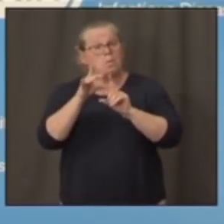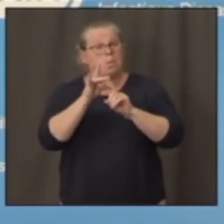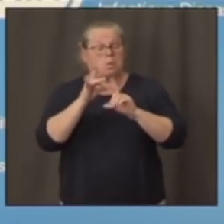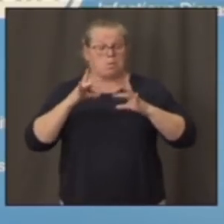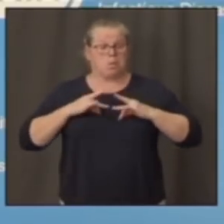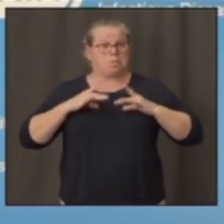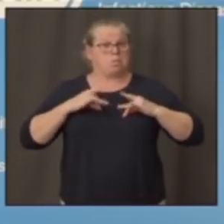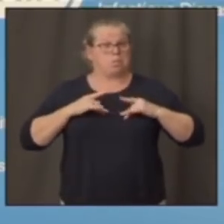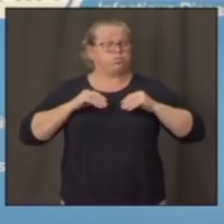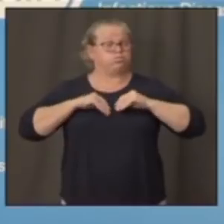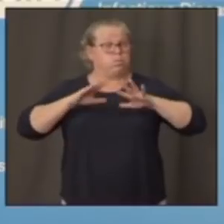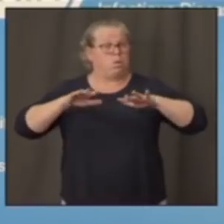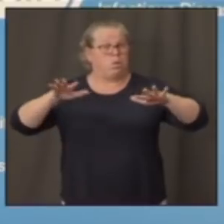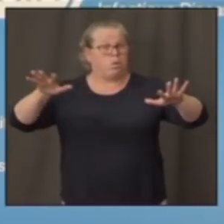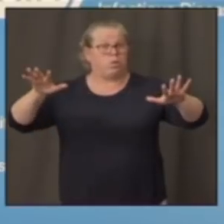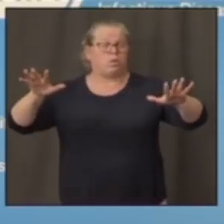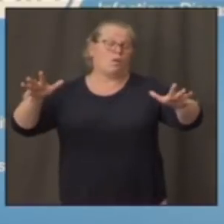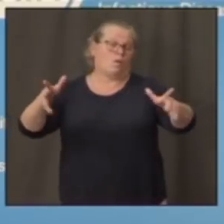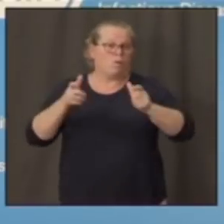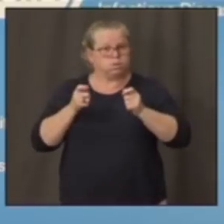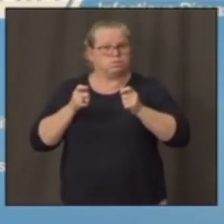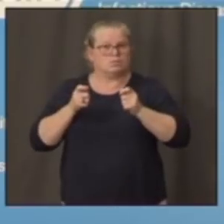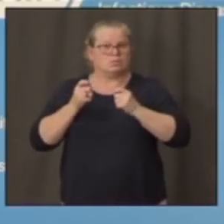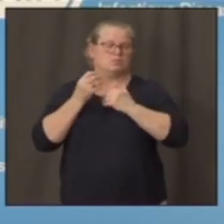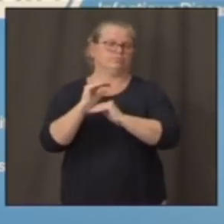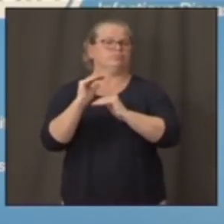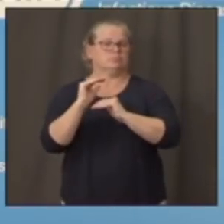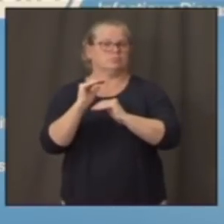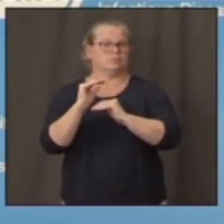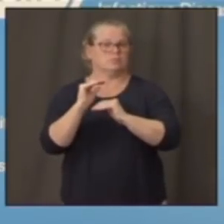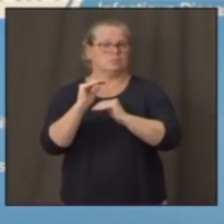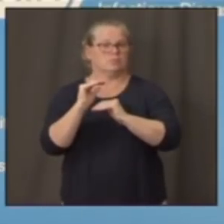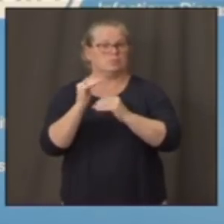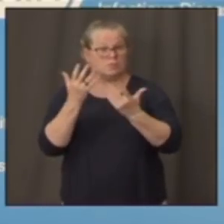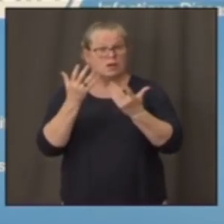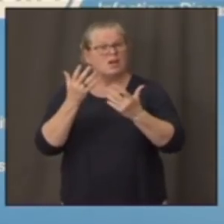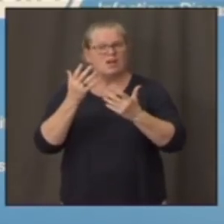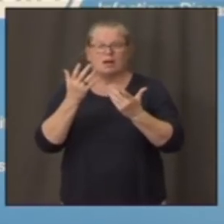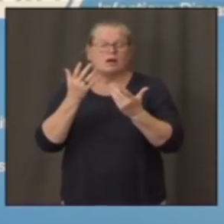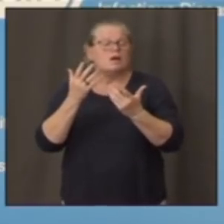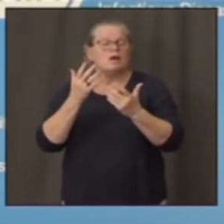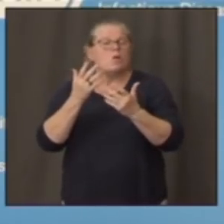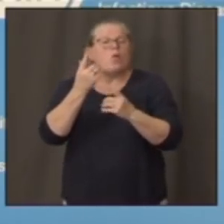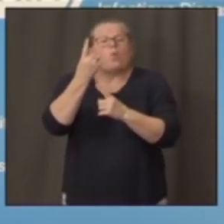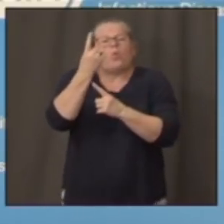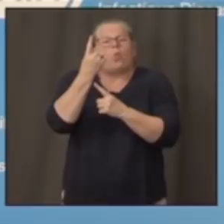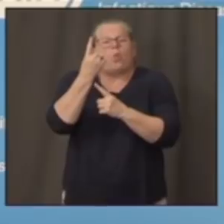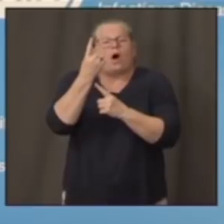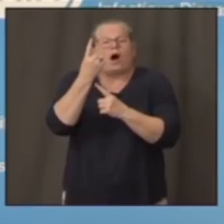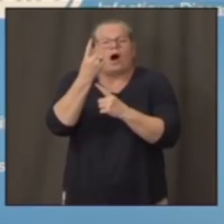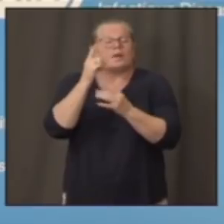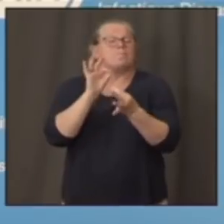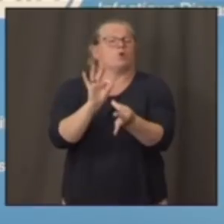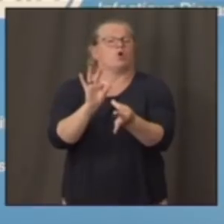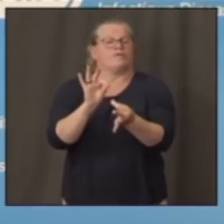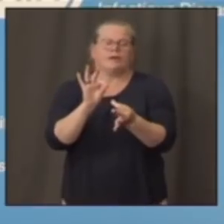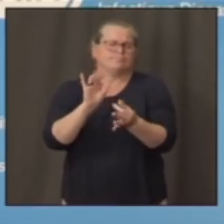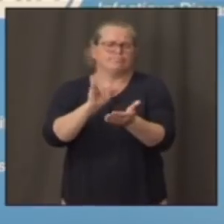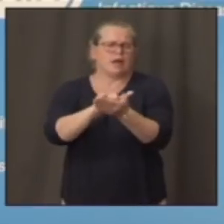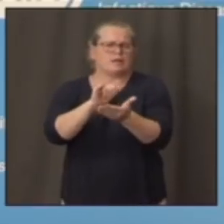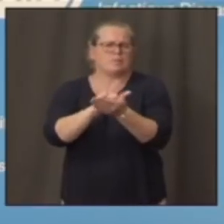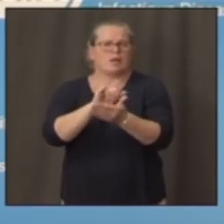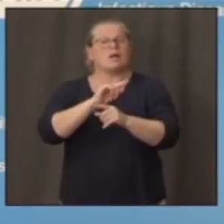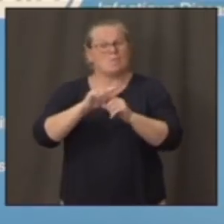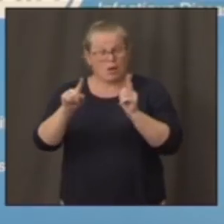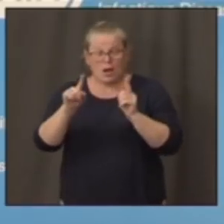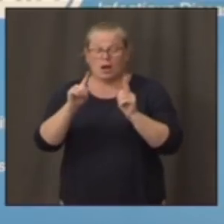by a significant percent. No intervention in and of itself is perfect, but there's no doubt that